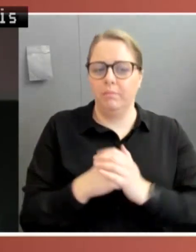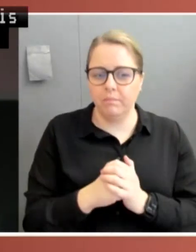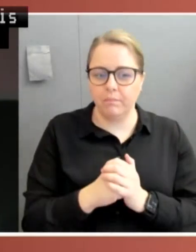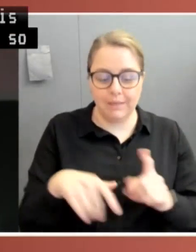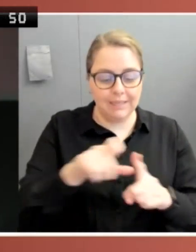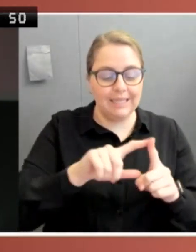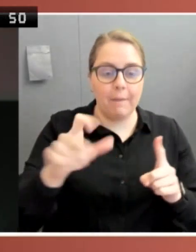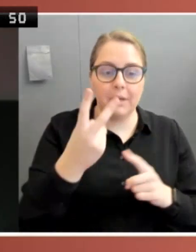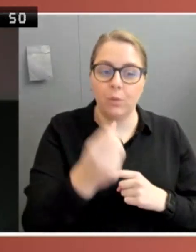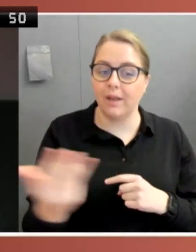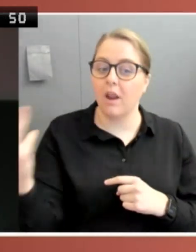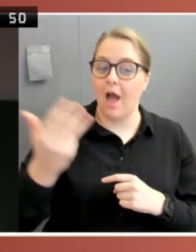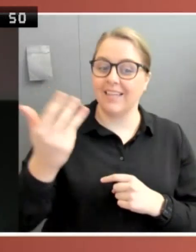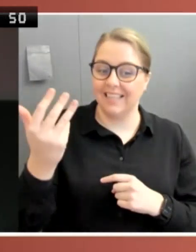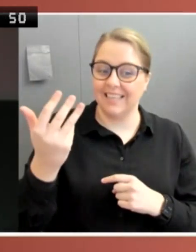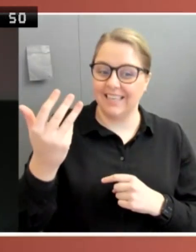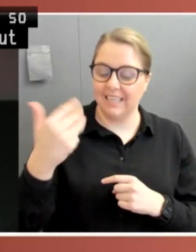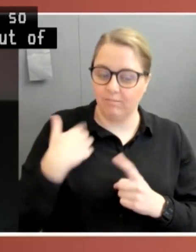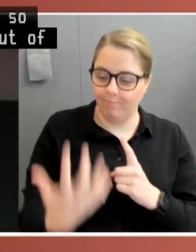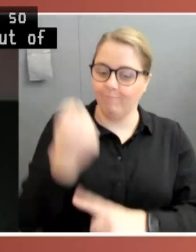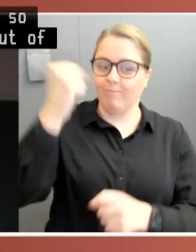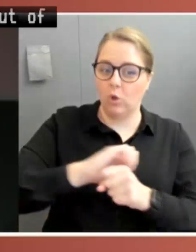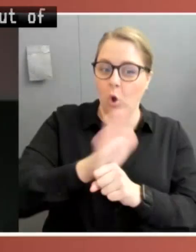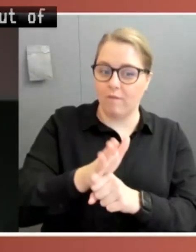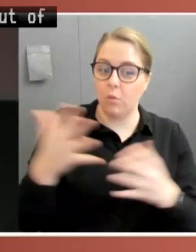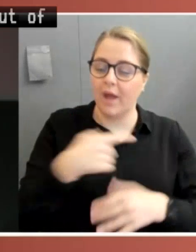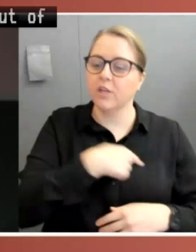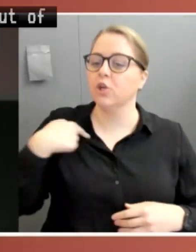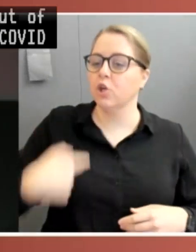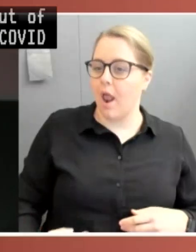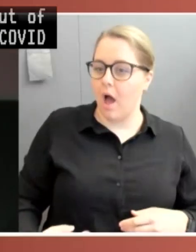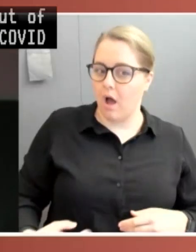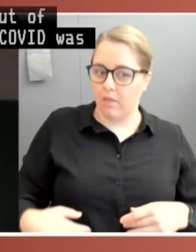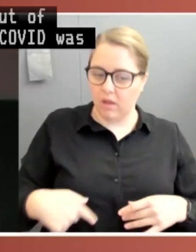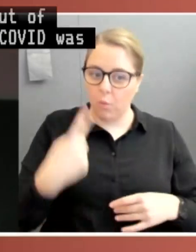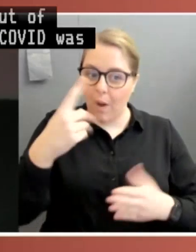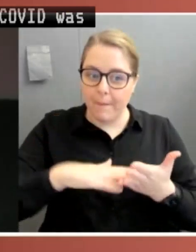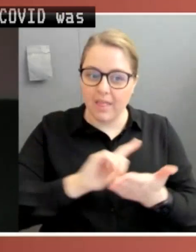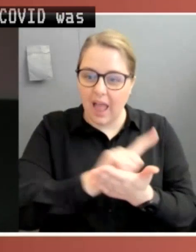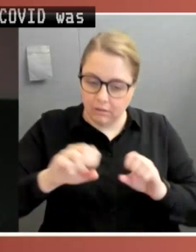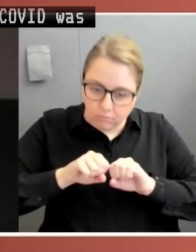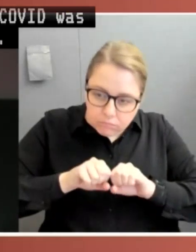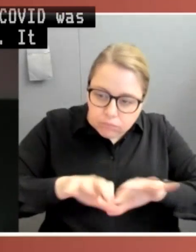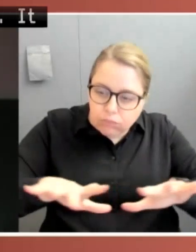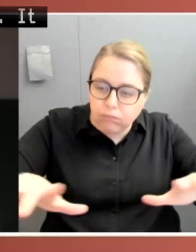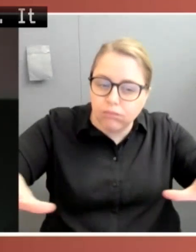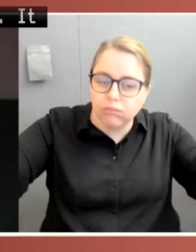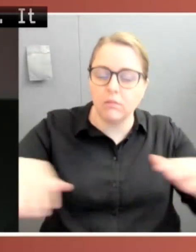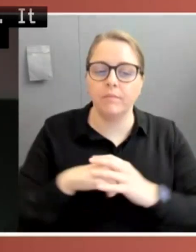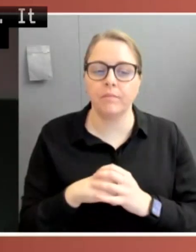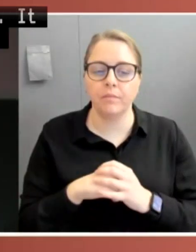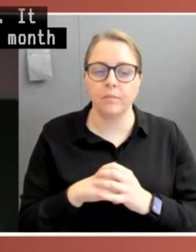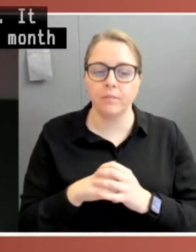was discovered in Wuhan, China. It spread across the globe. A month or so later, the World Health Organization declared